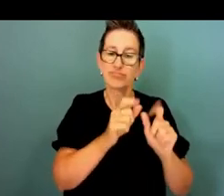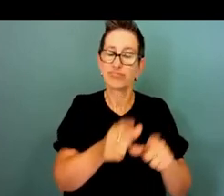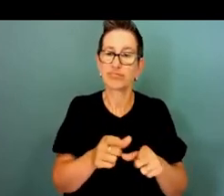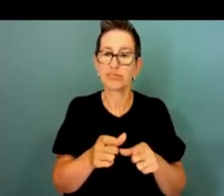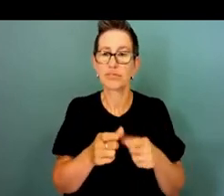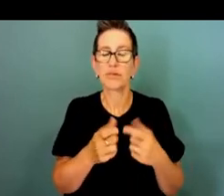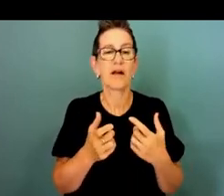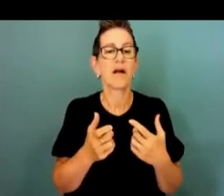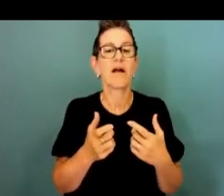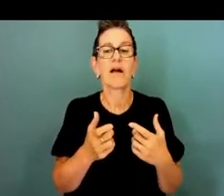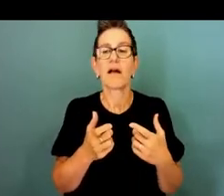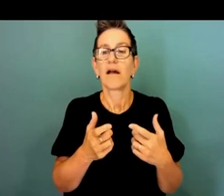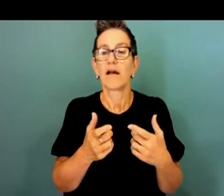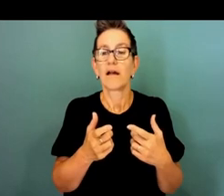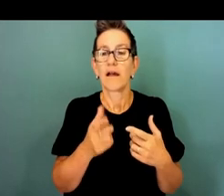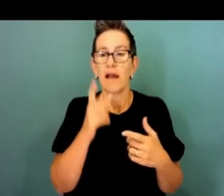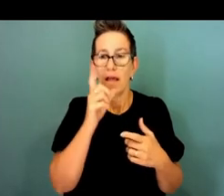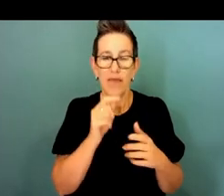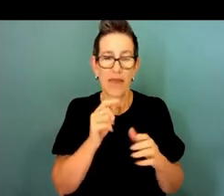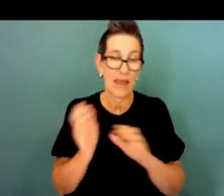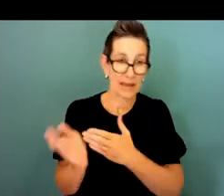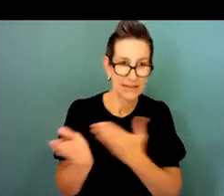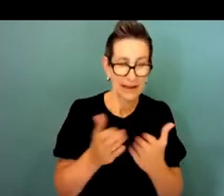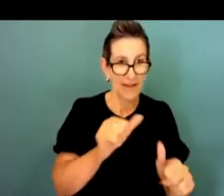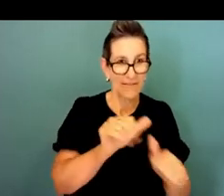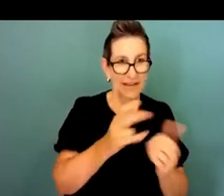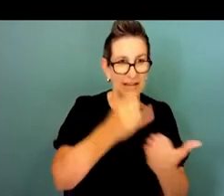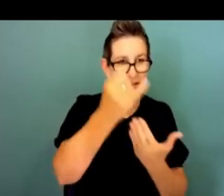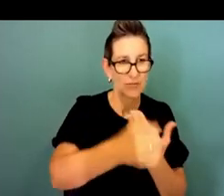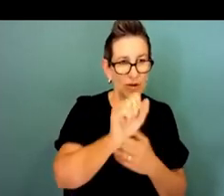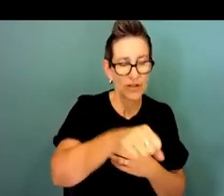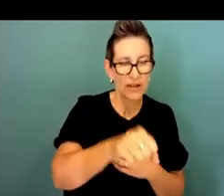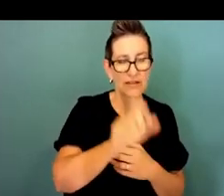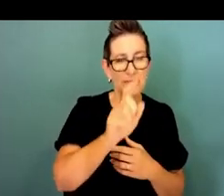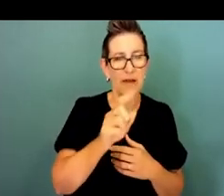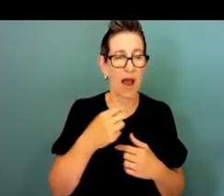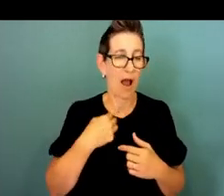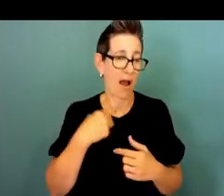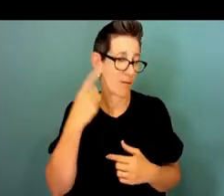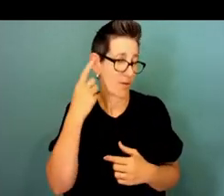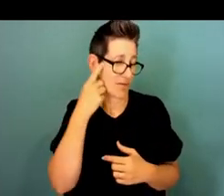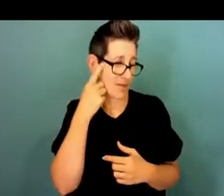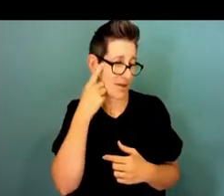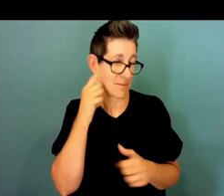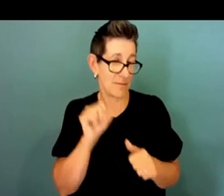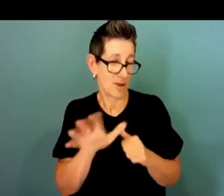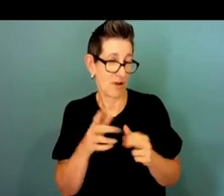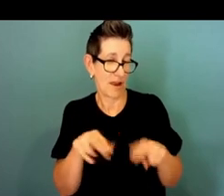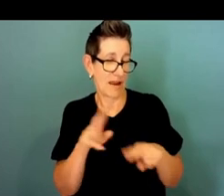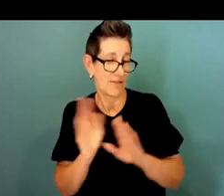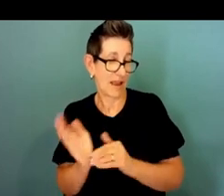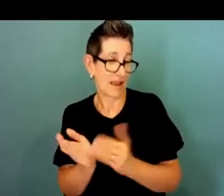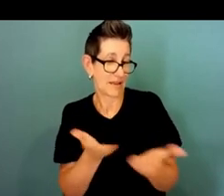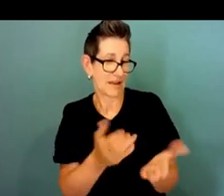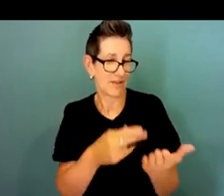engagement they can deliver a fantastic project but in my mind wouldn't it be great if as well as delivering the project